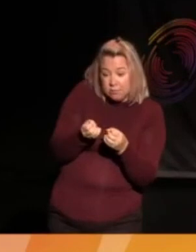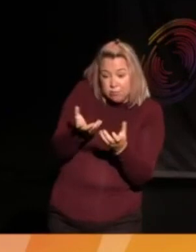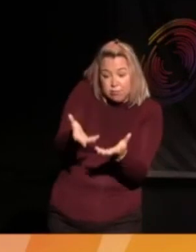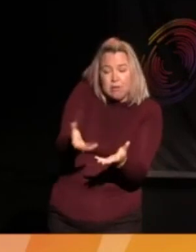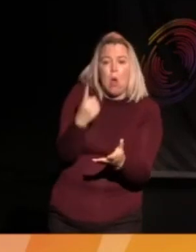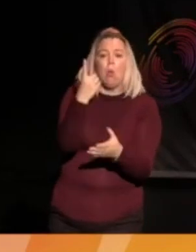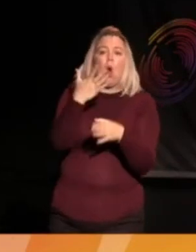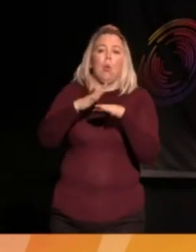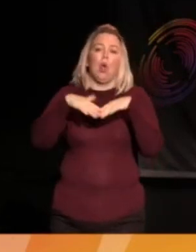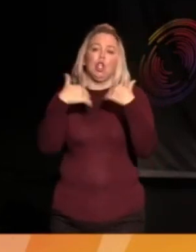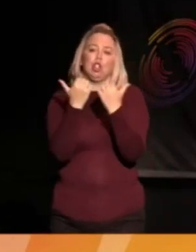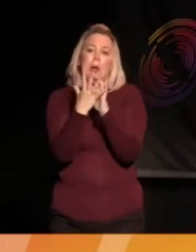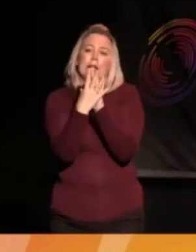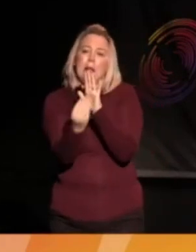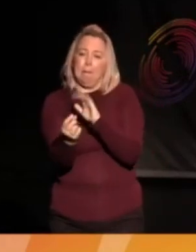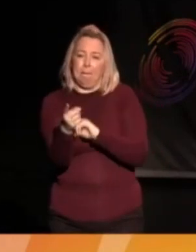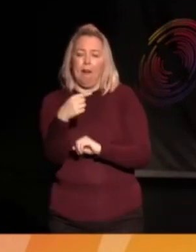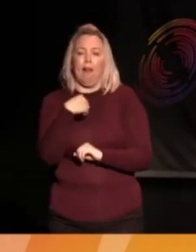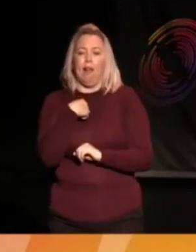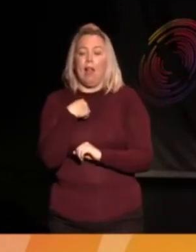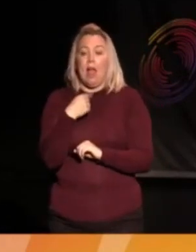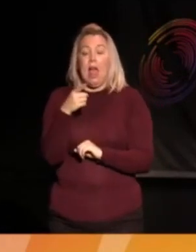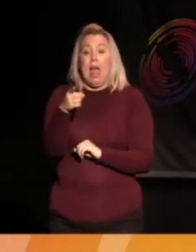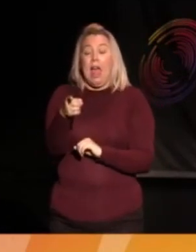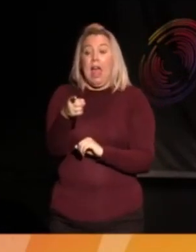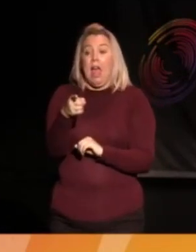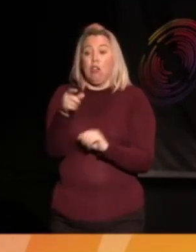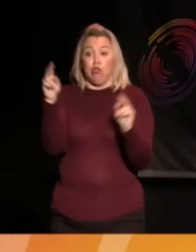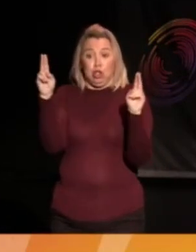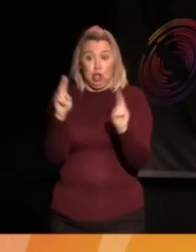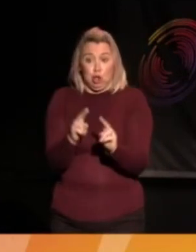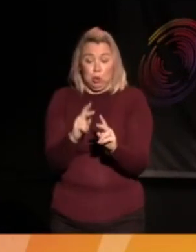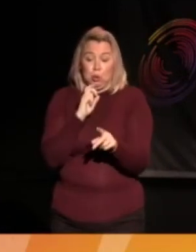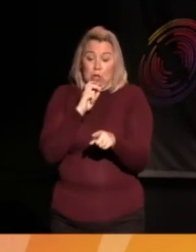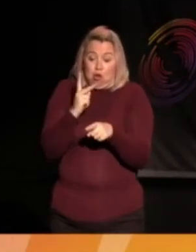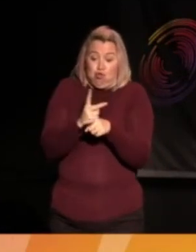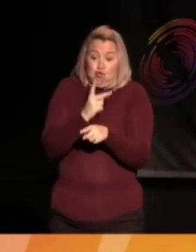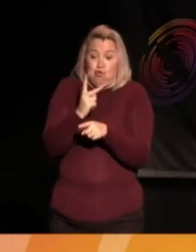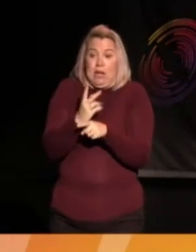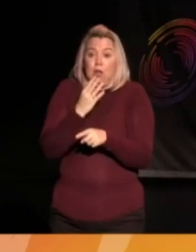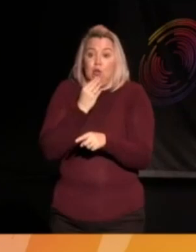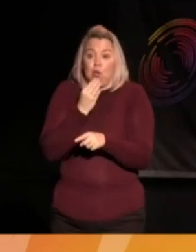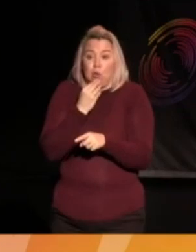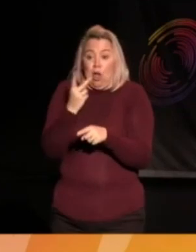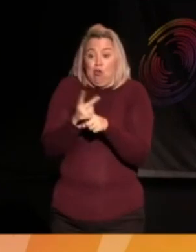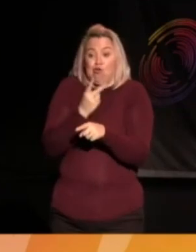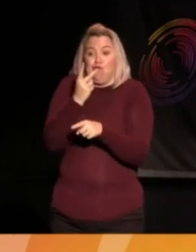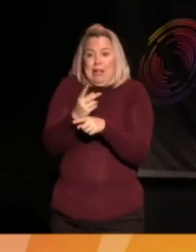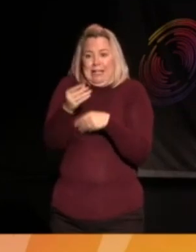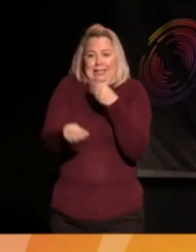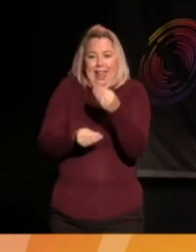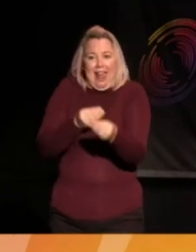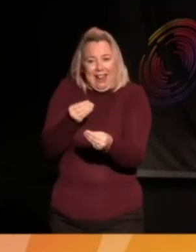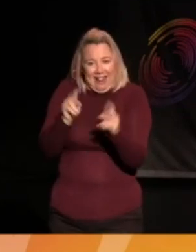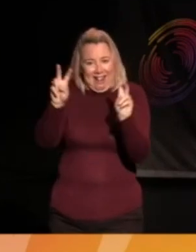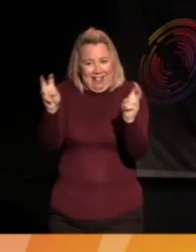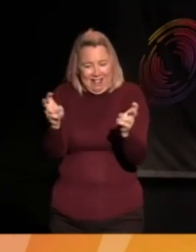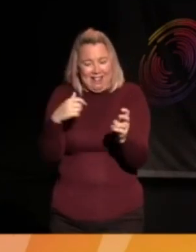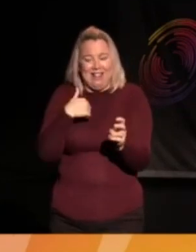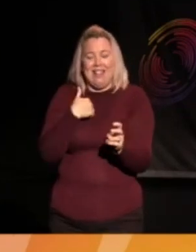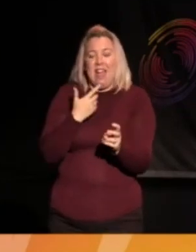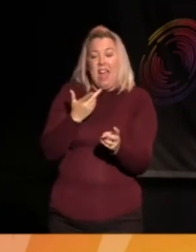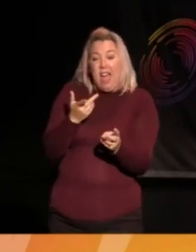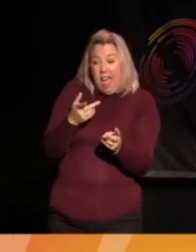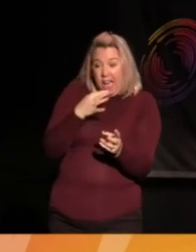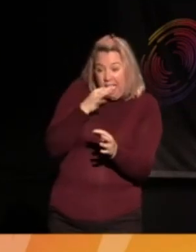the workshops that I did was on reduce, refuse, recycle. And we looked at, and we used, and we looked at creating